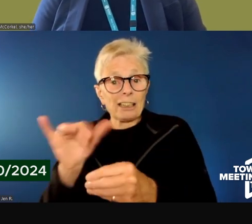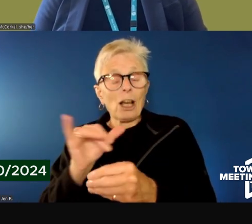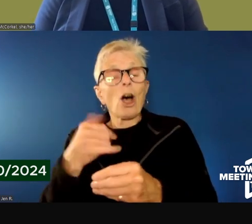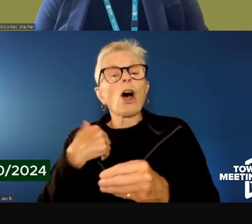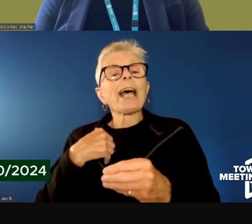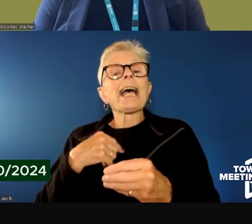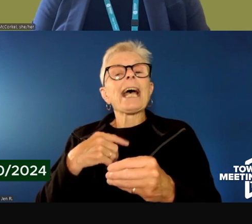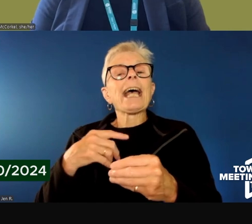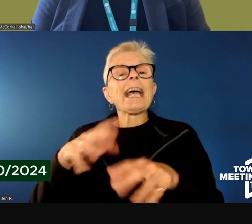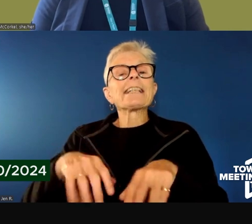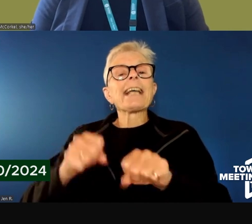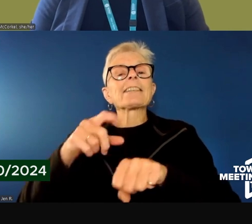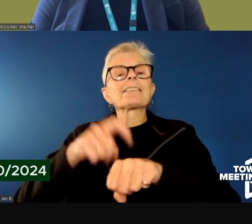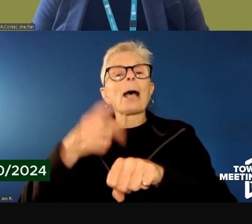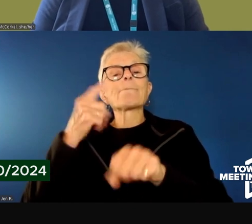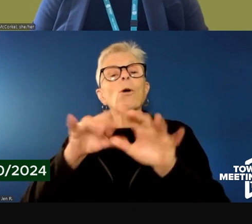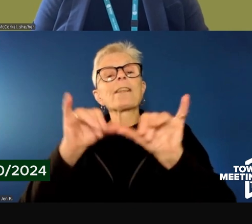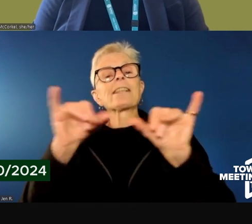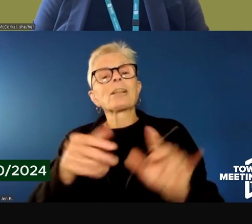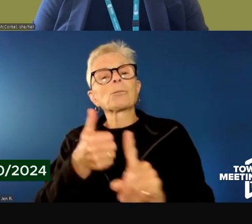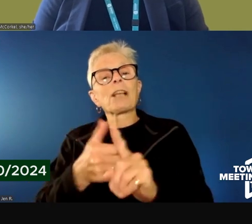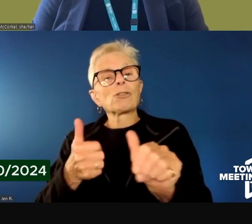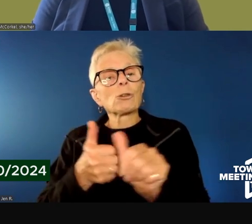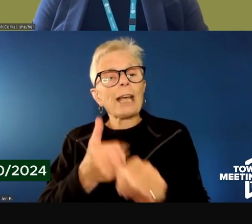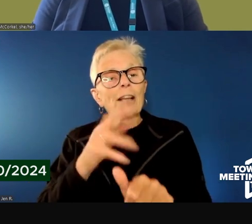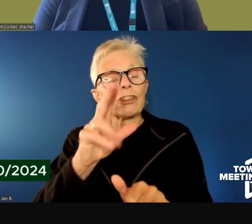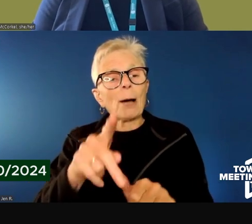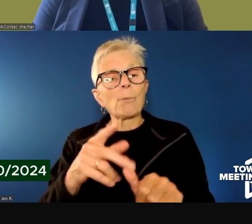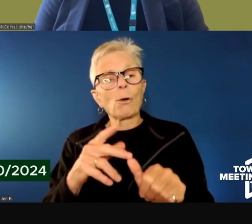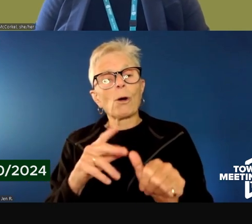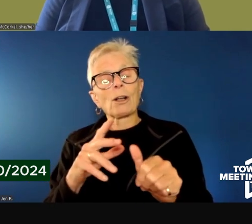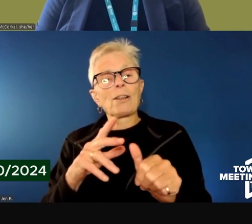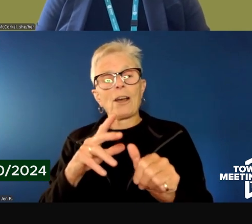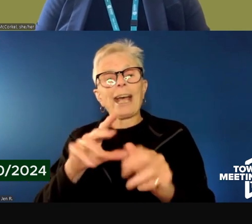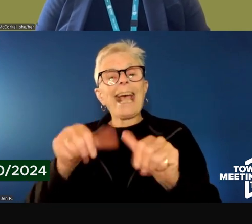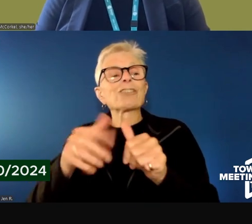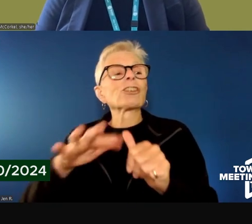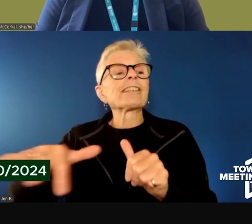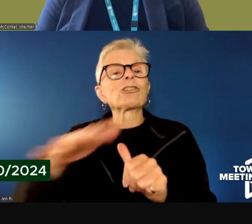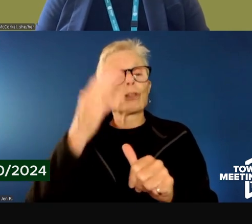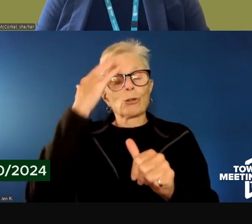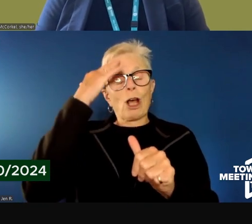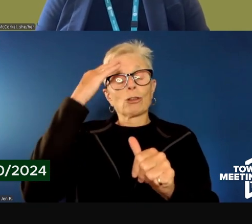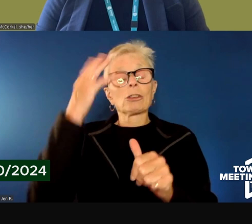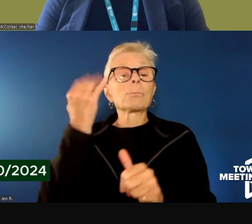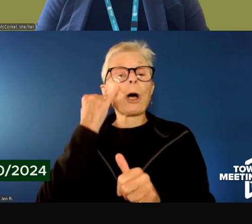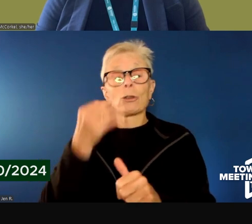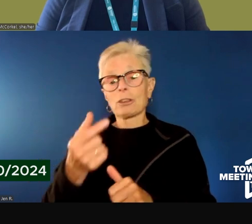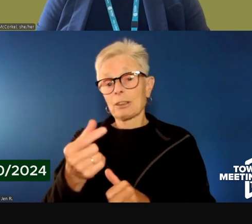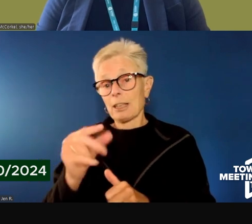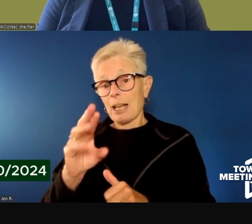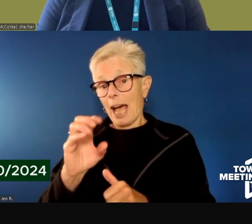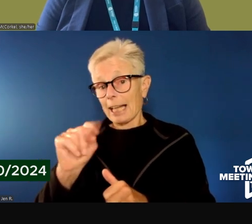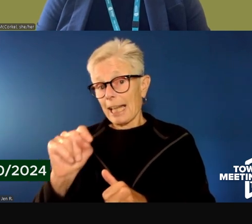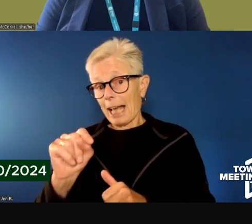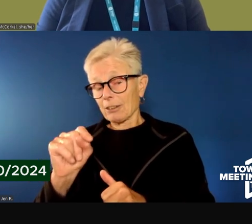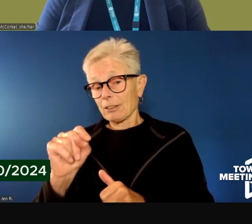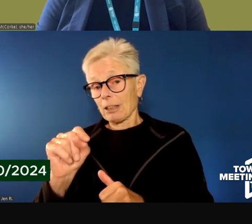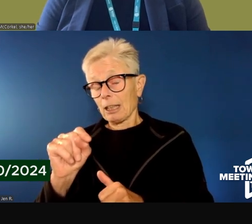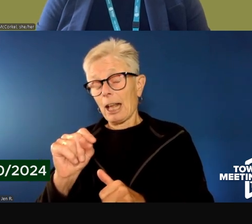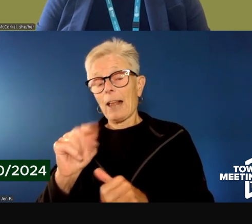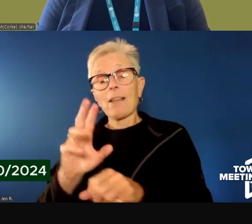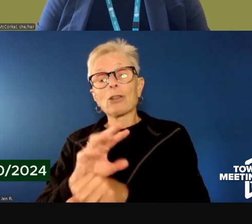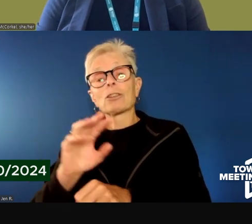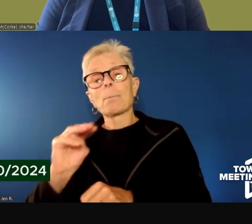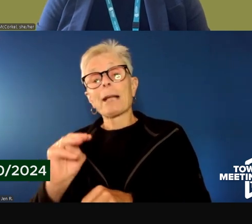for the system to catch up or for the system to get smarter. And so if there are guests that access the mental health urgent care